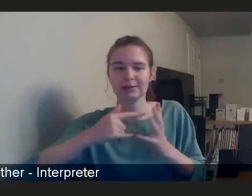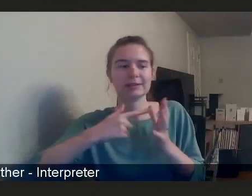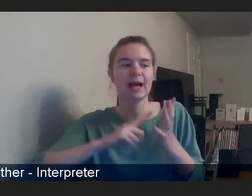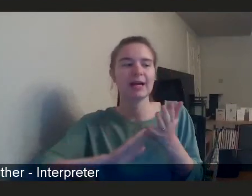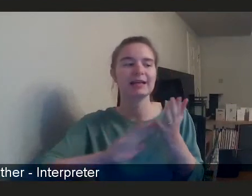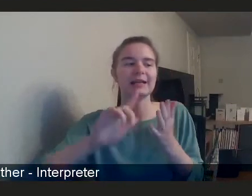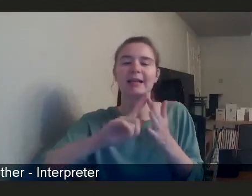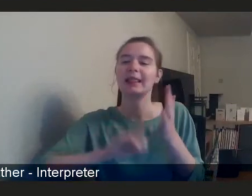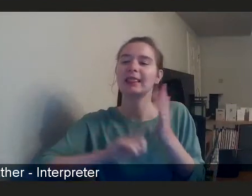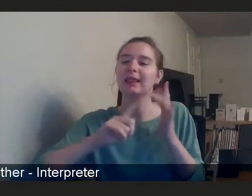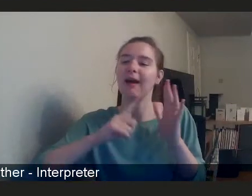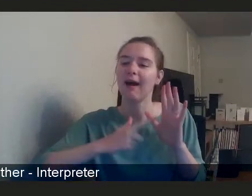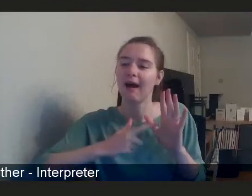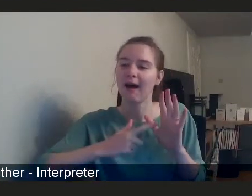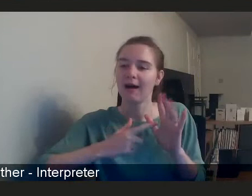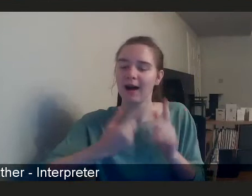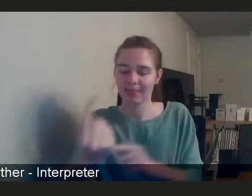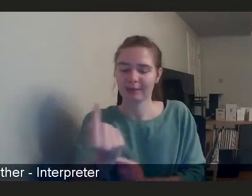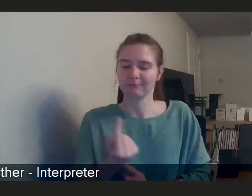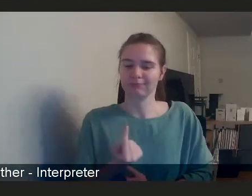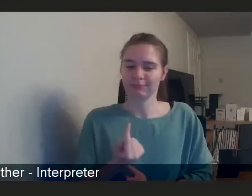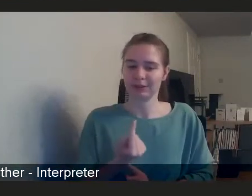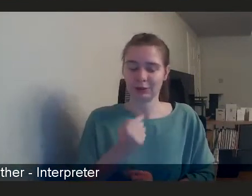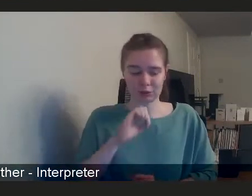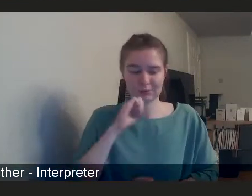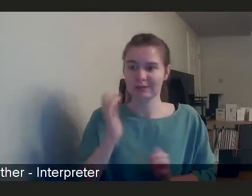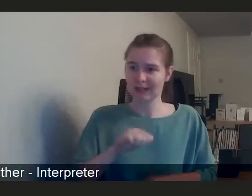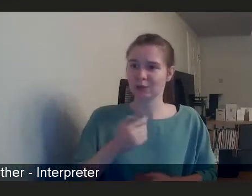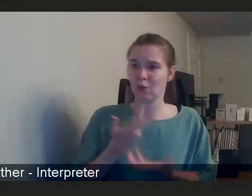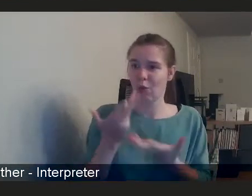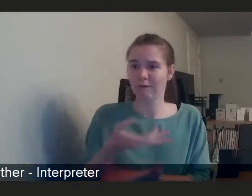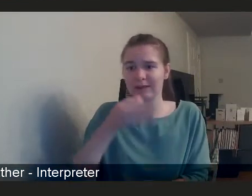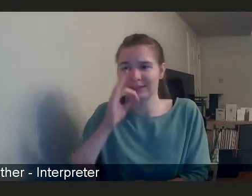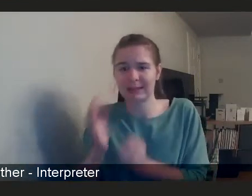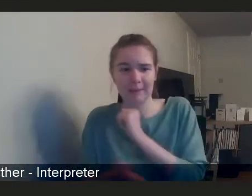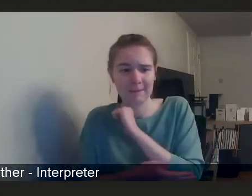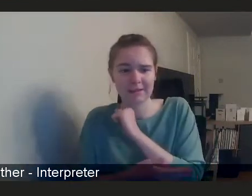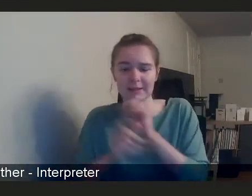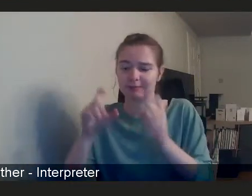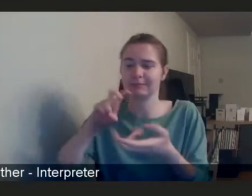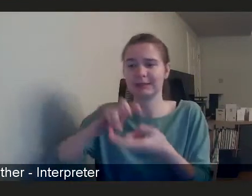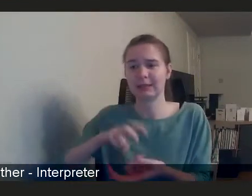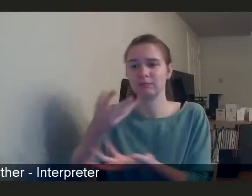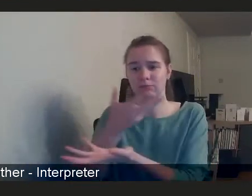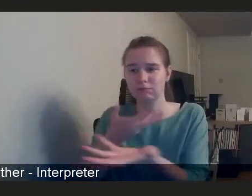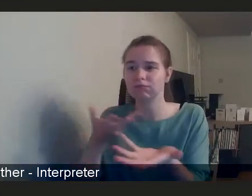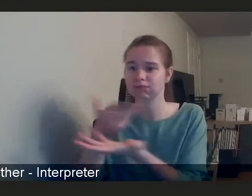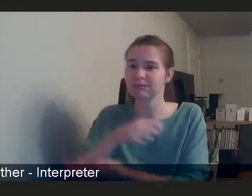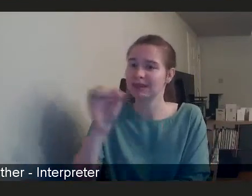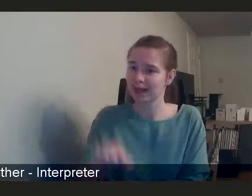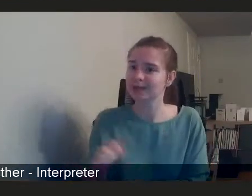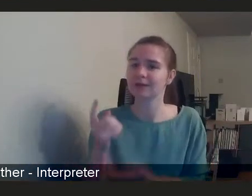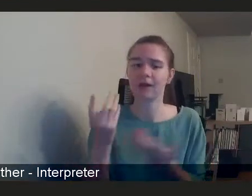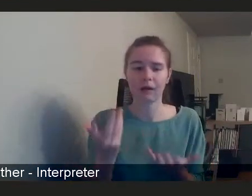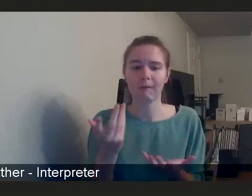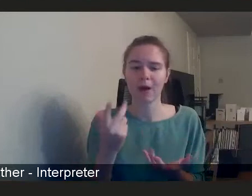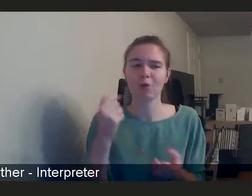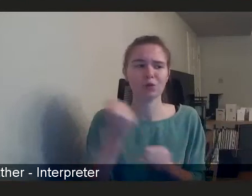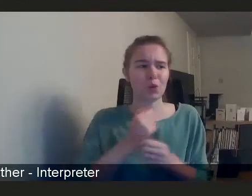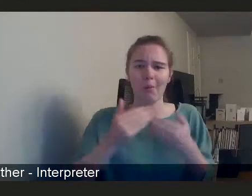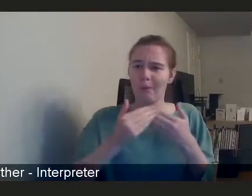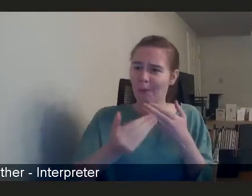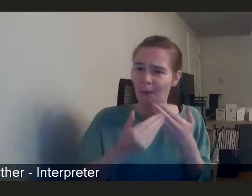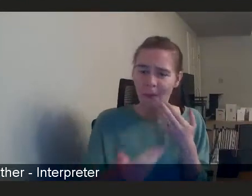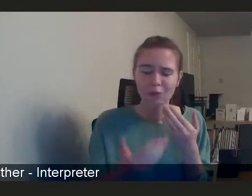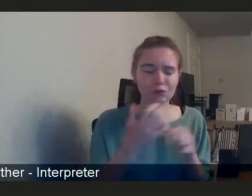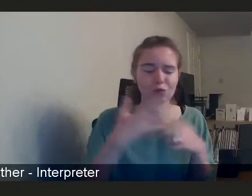and they come to us. So, you we do offer them a cup of tea and a cup of biscuit and we sit down with them. But we do so much more than that. You